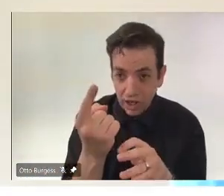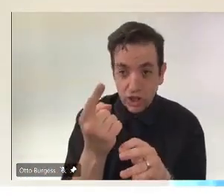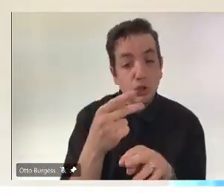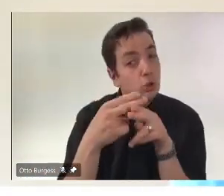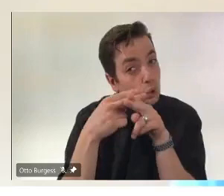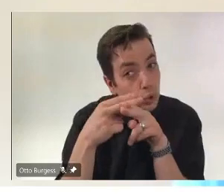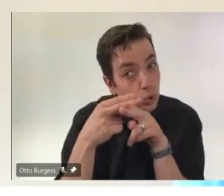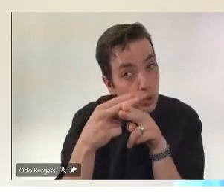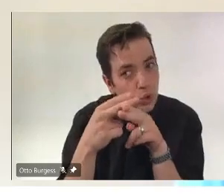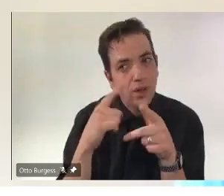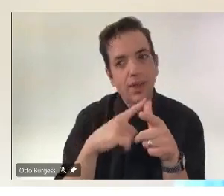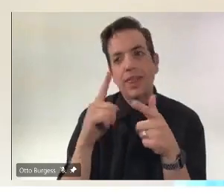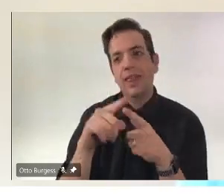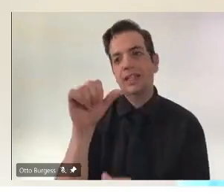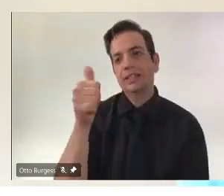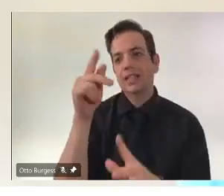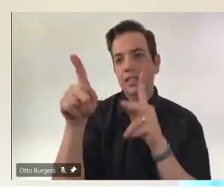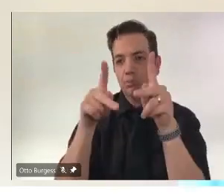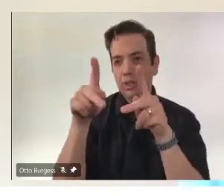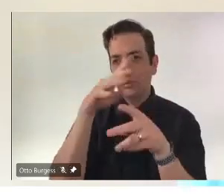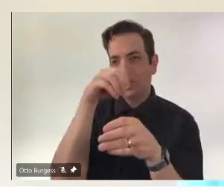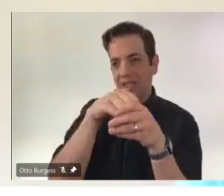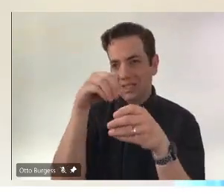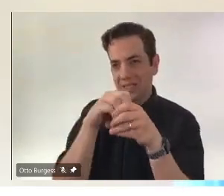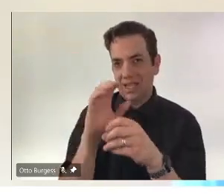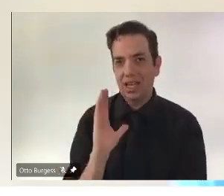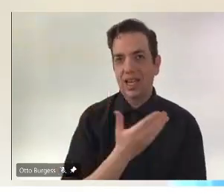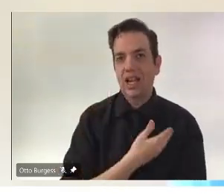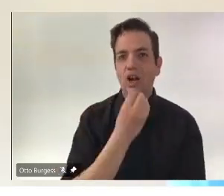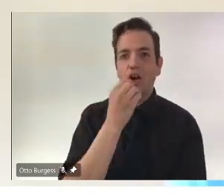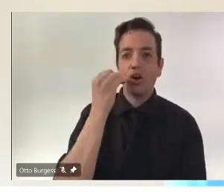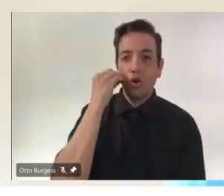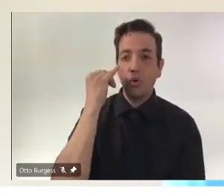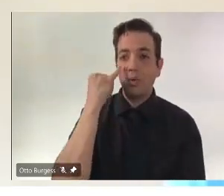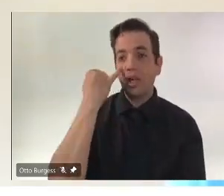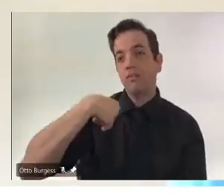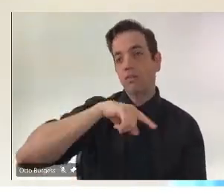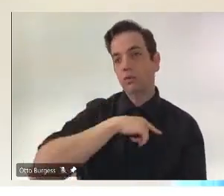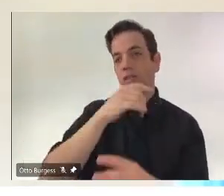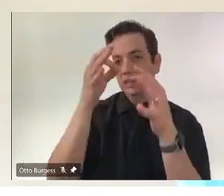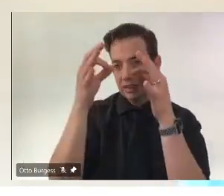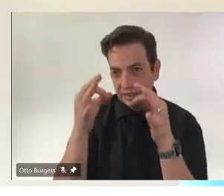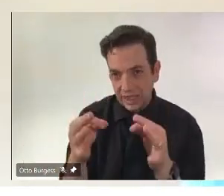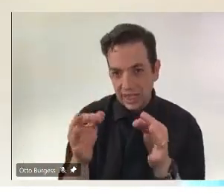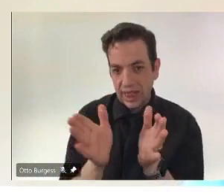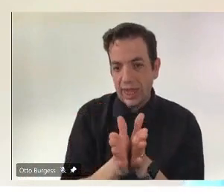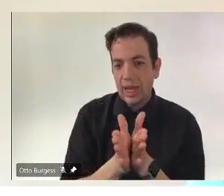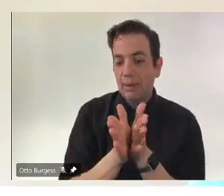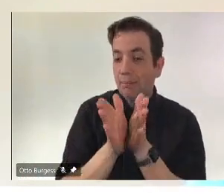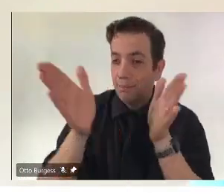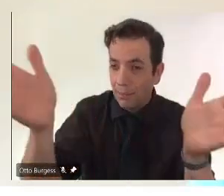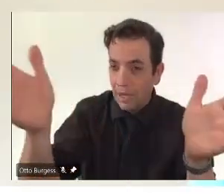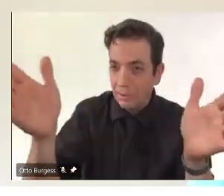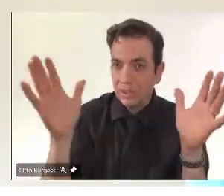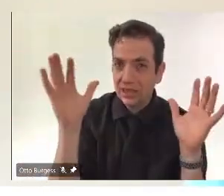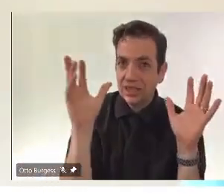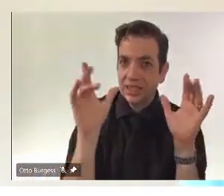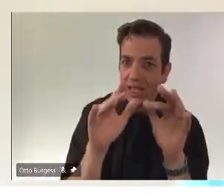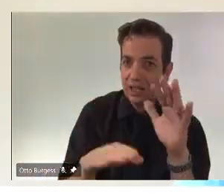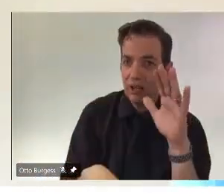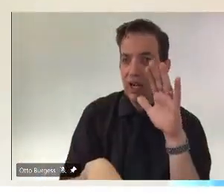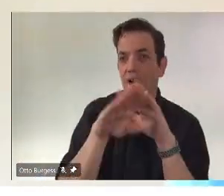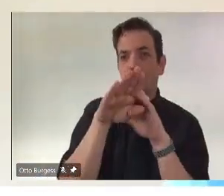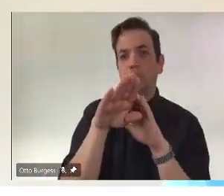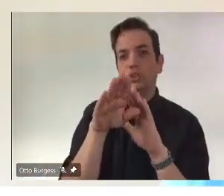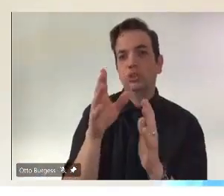to. And we can have outdoor gatherings in a public place for up to 150, indoor public gatherings up to 30. So that's where we